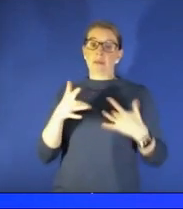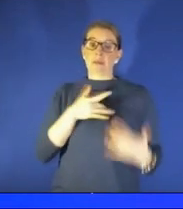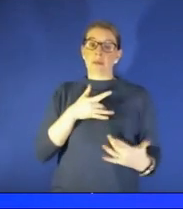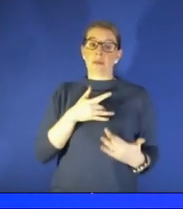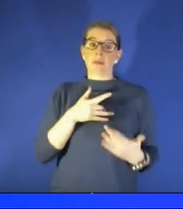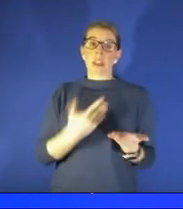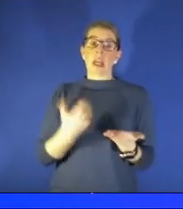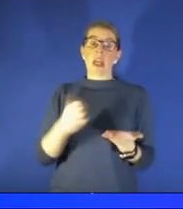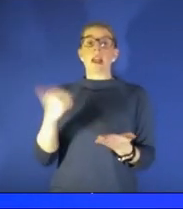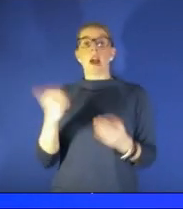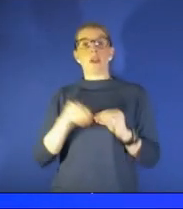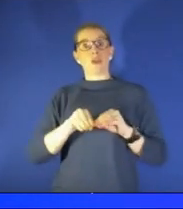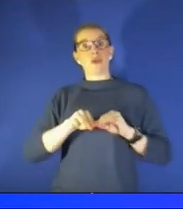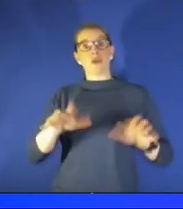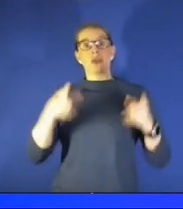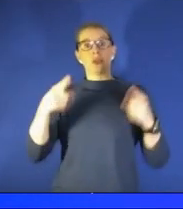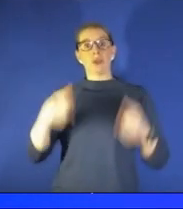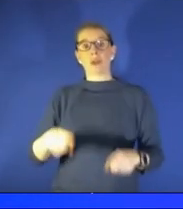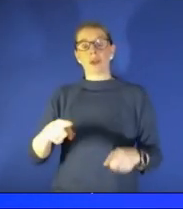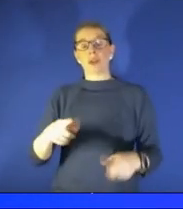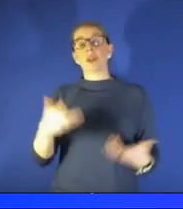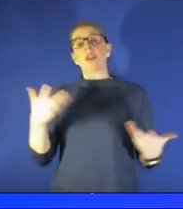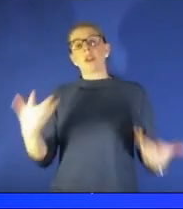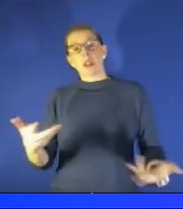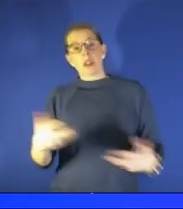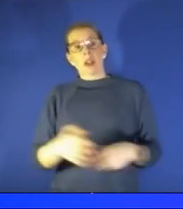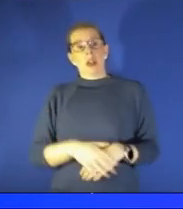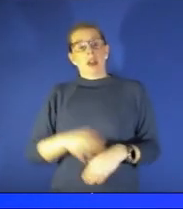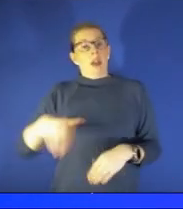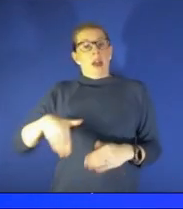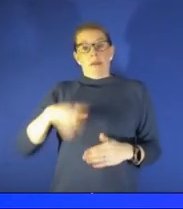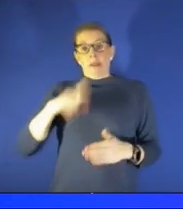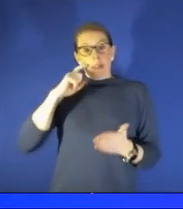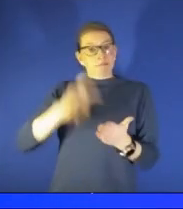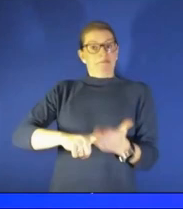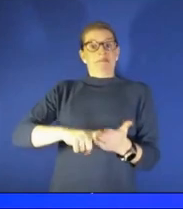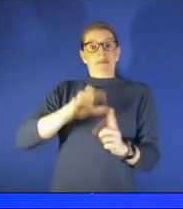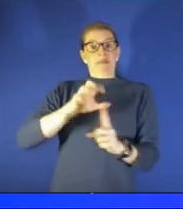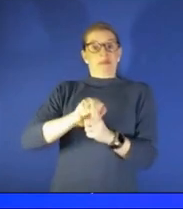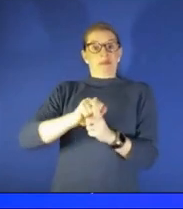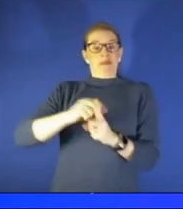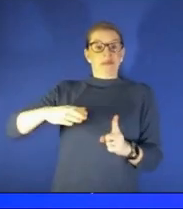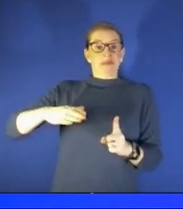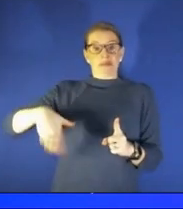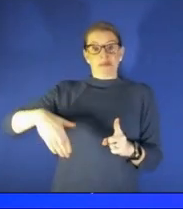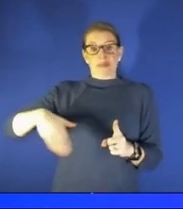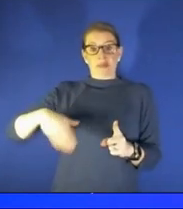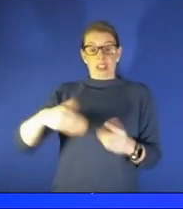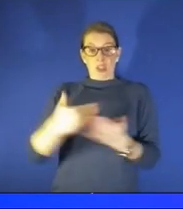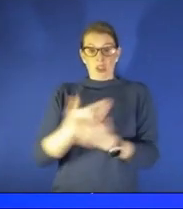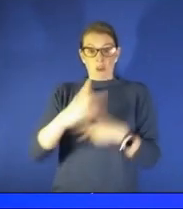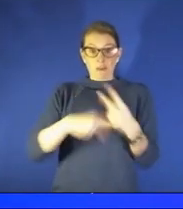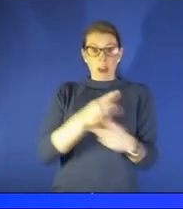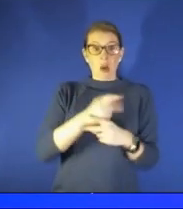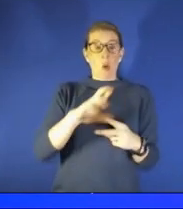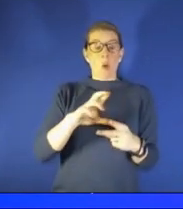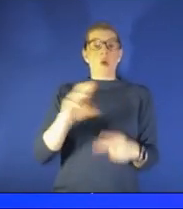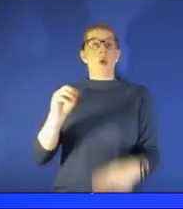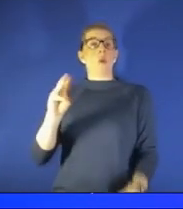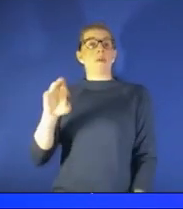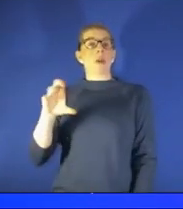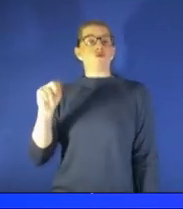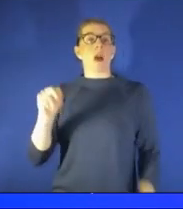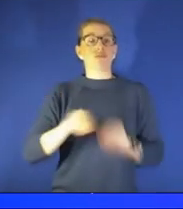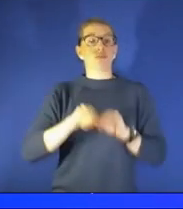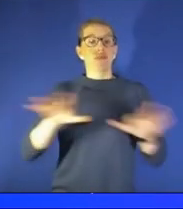coming that we haven't detected yet we don't know if this is a different variant or if this is still just circulating omicron but it's